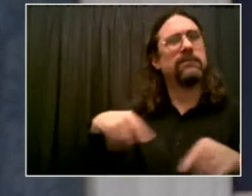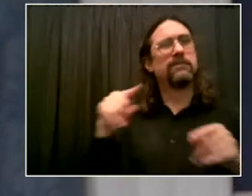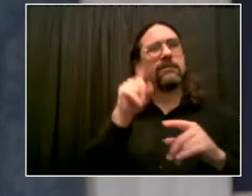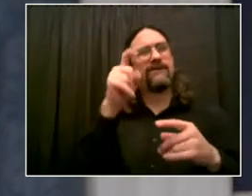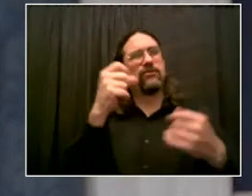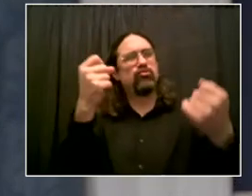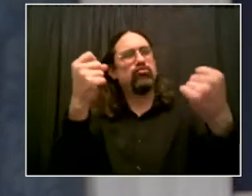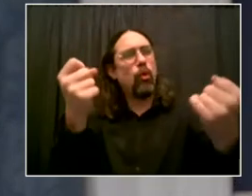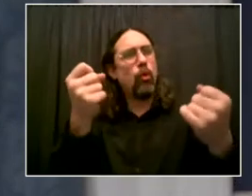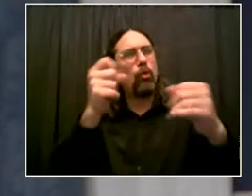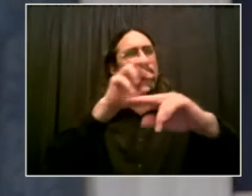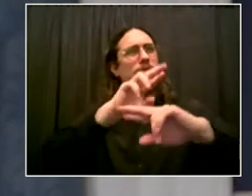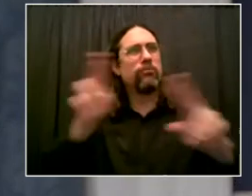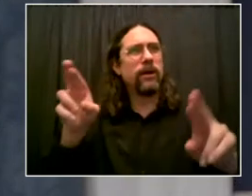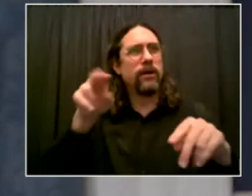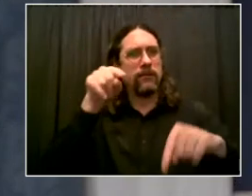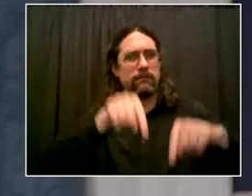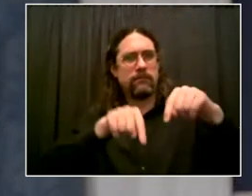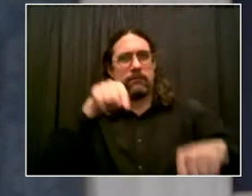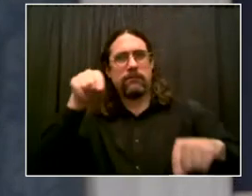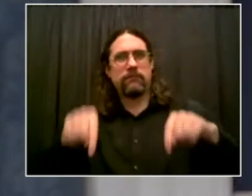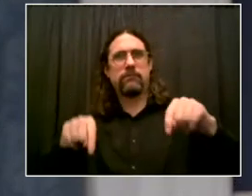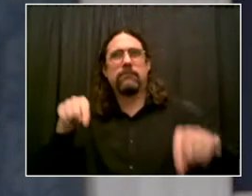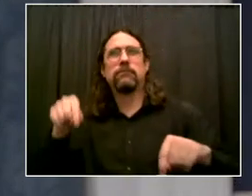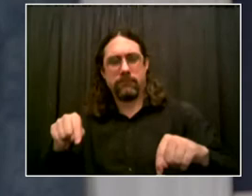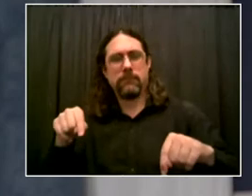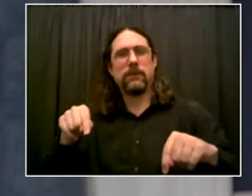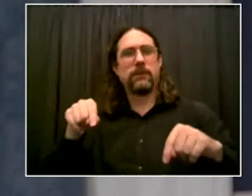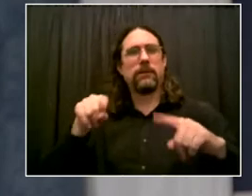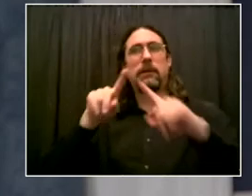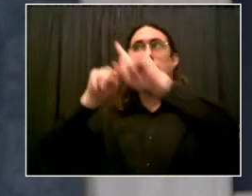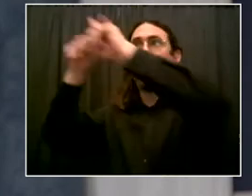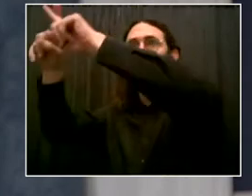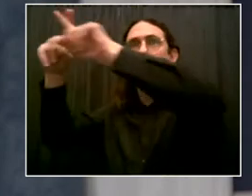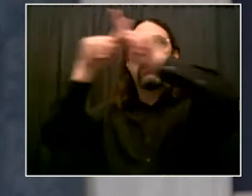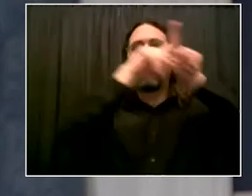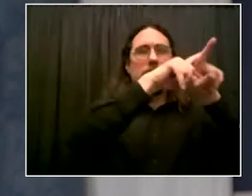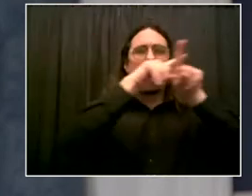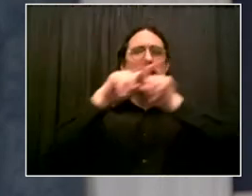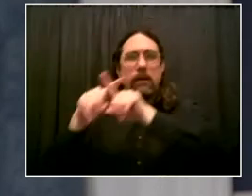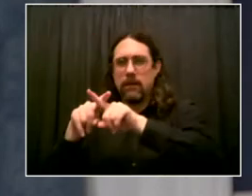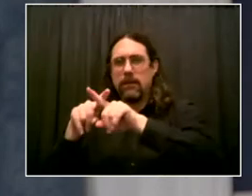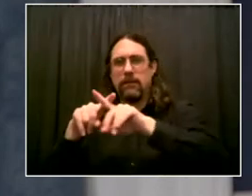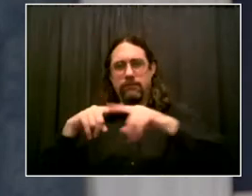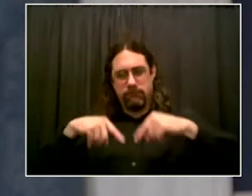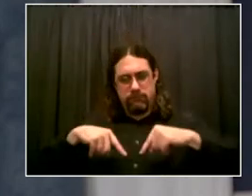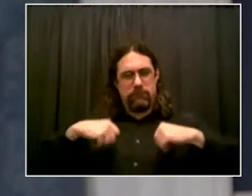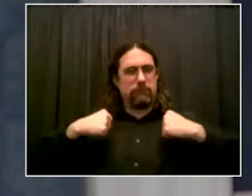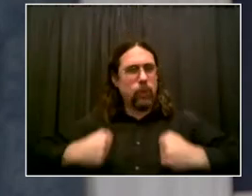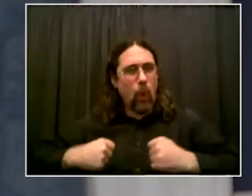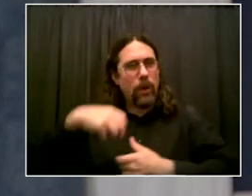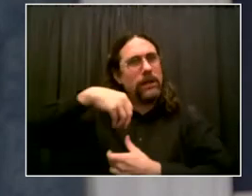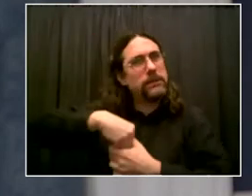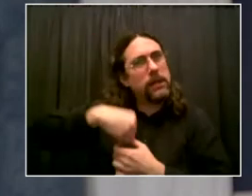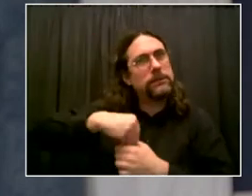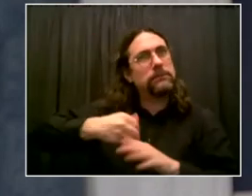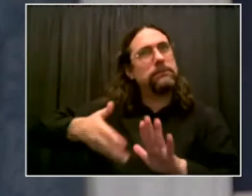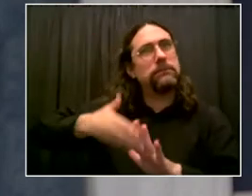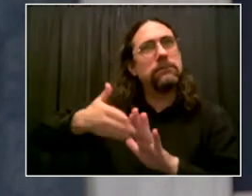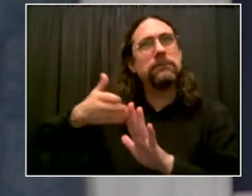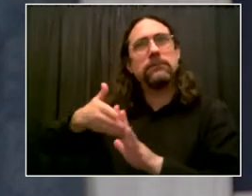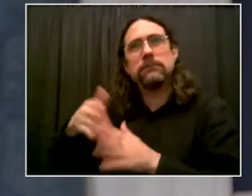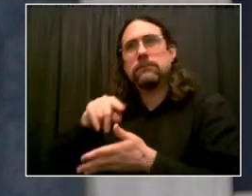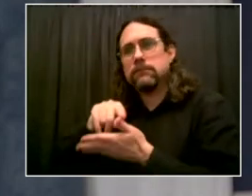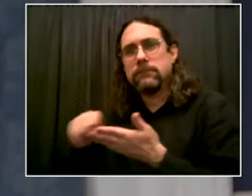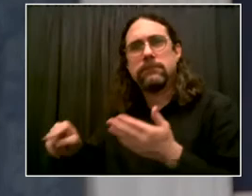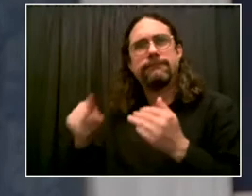breakthroughs, bringing together and supporting some of the greatest minds that are located right here in the city, and those innovators so we can bring those life-saving solutions